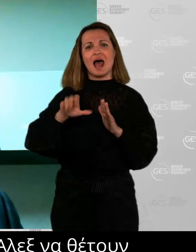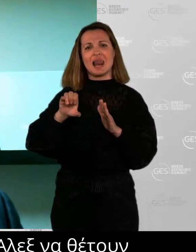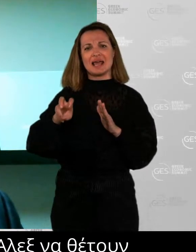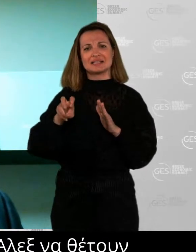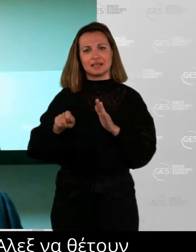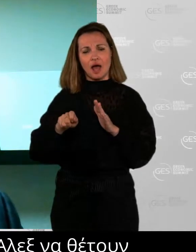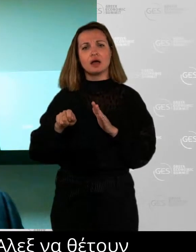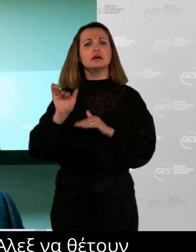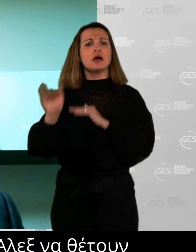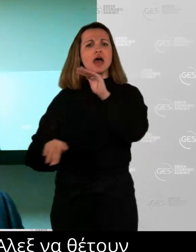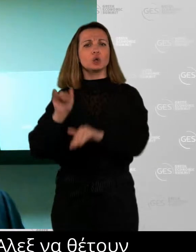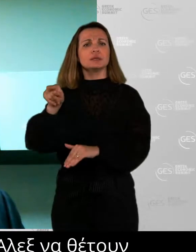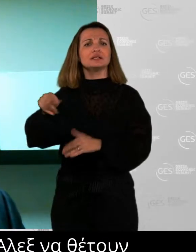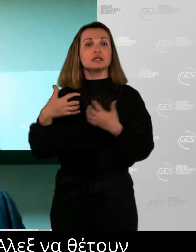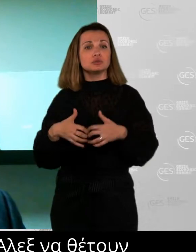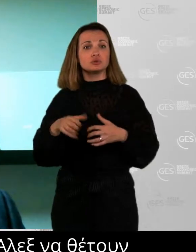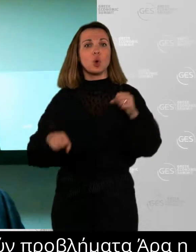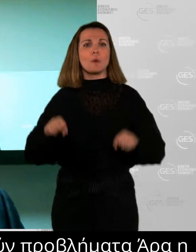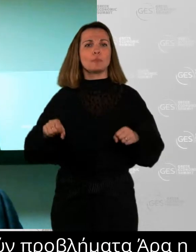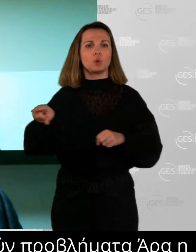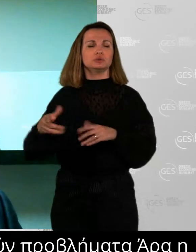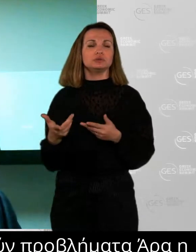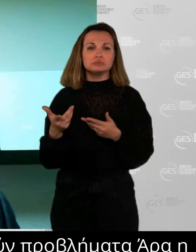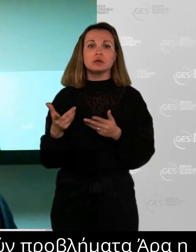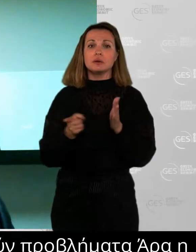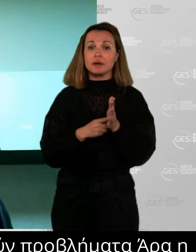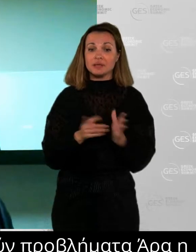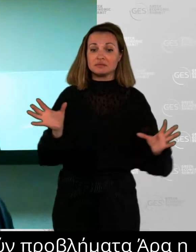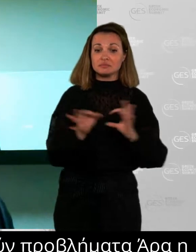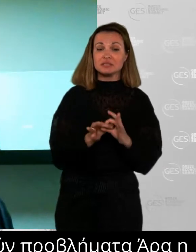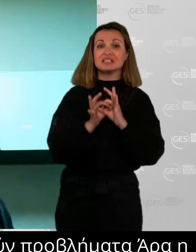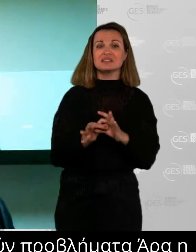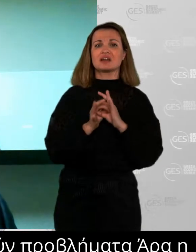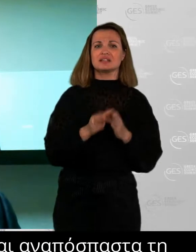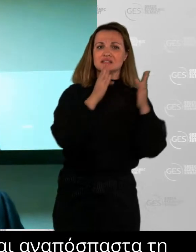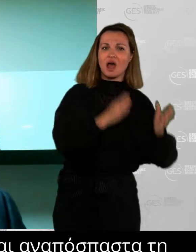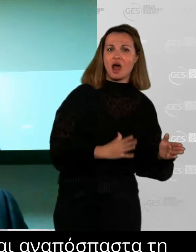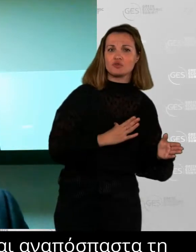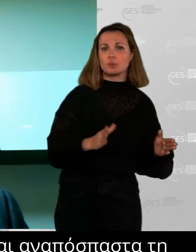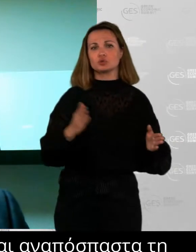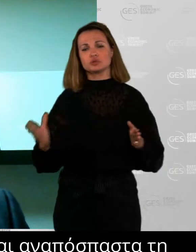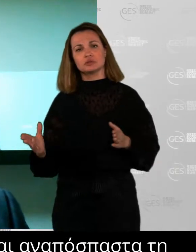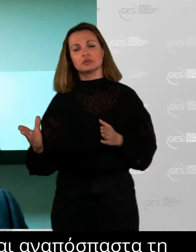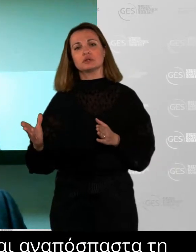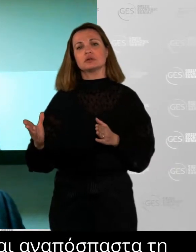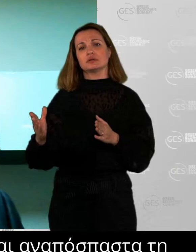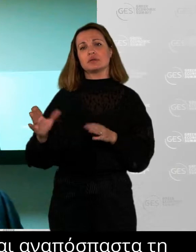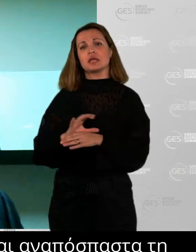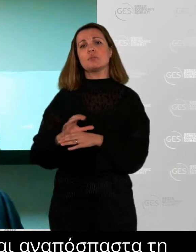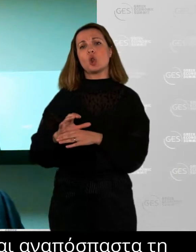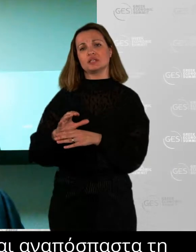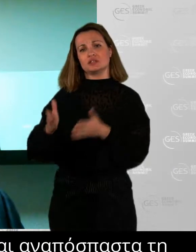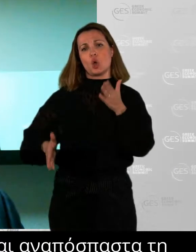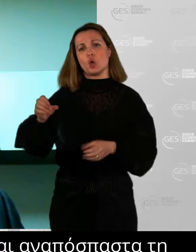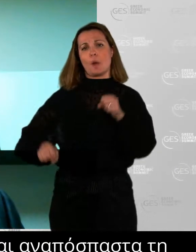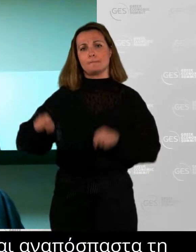collection of skills will endure as you move across different projects, as you begin to do different things, as you progress